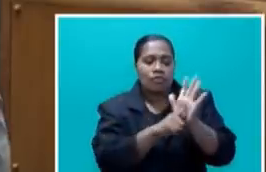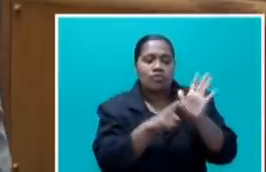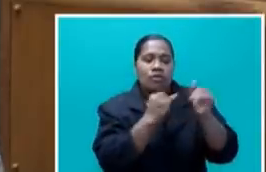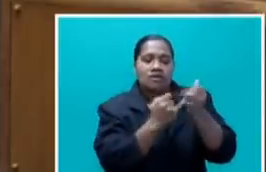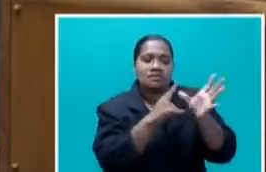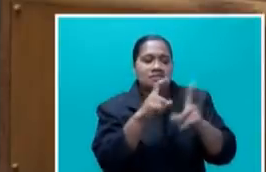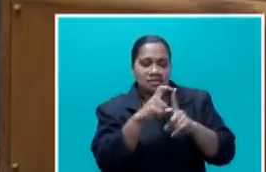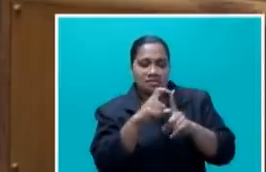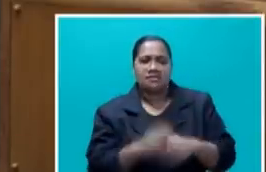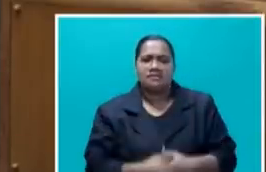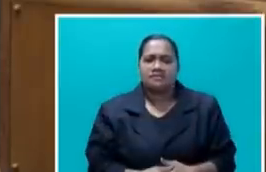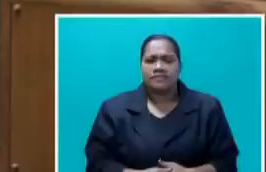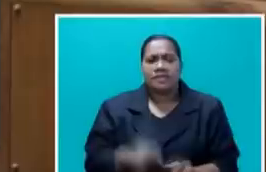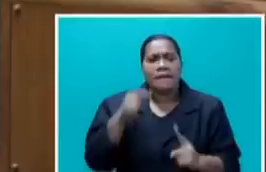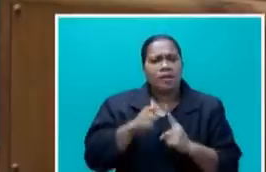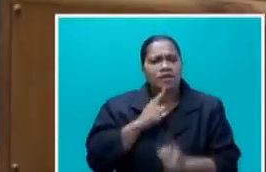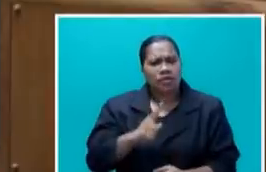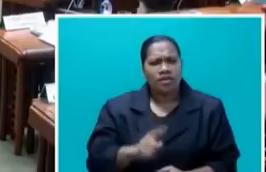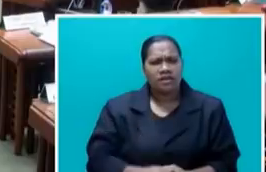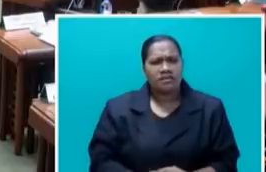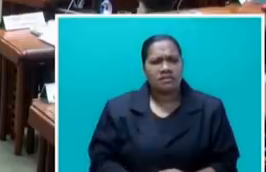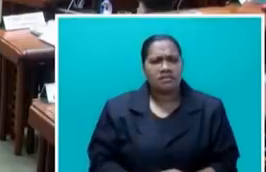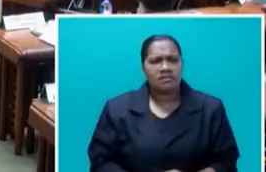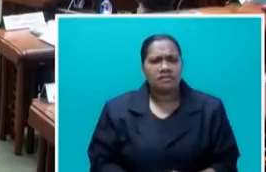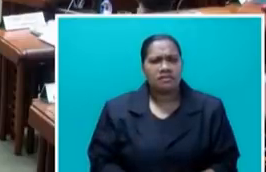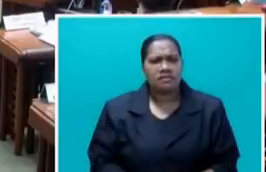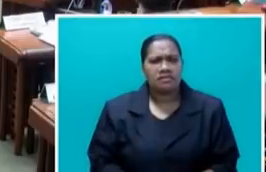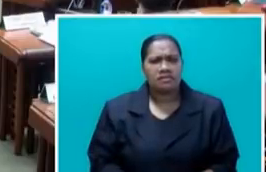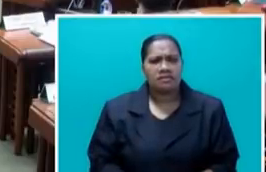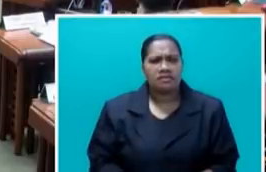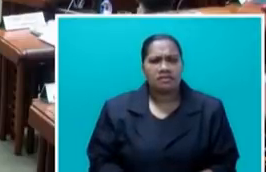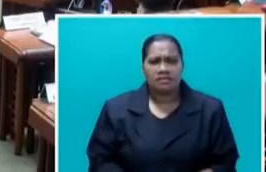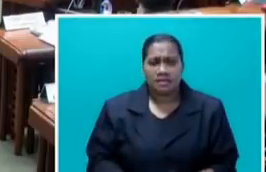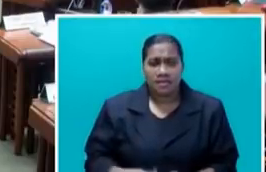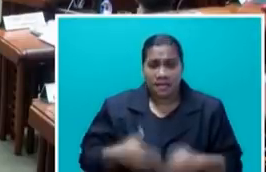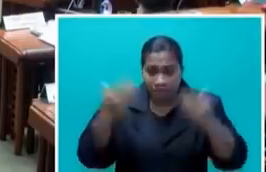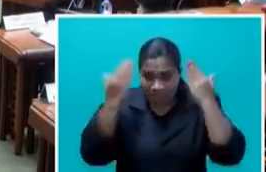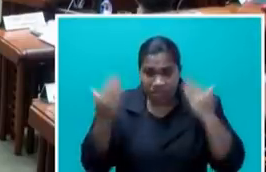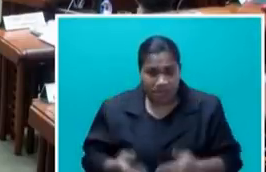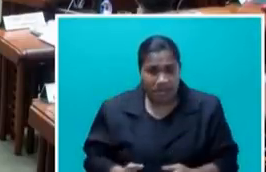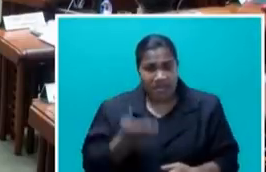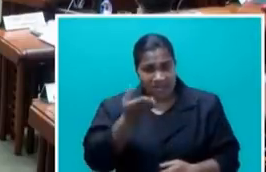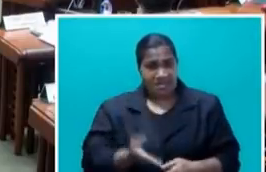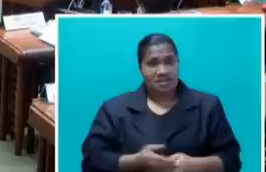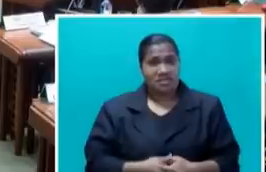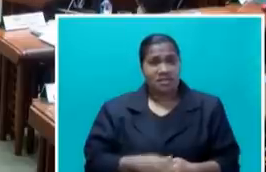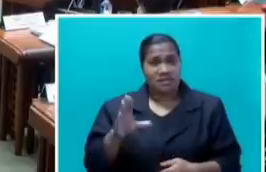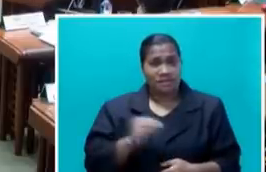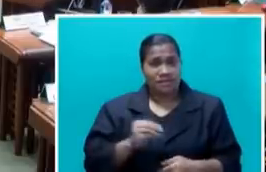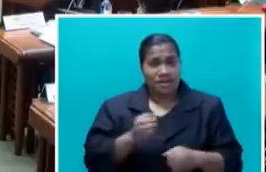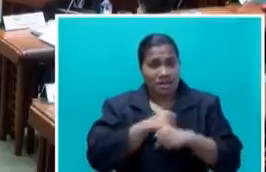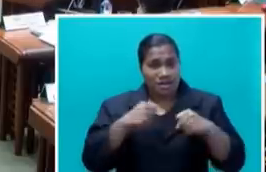Honourable... Is that point of order? Point of order, Mr Speaker, this coming from our Prime Minister is unparliamentary language.